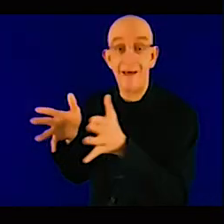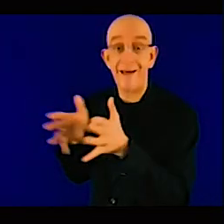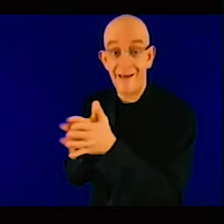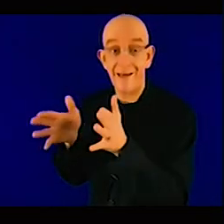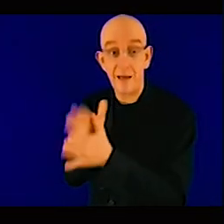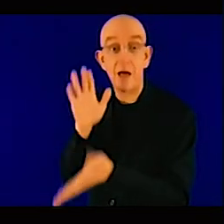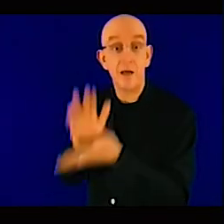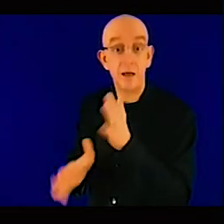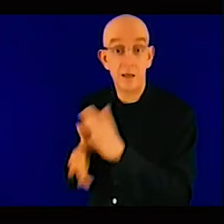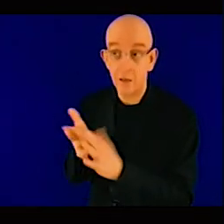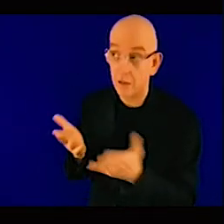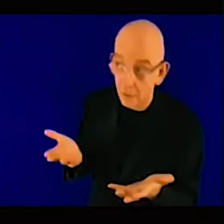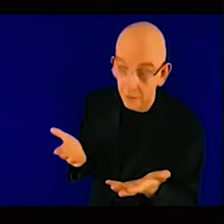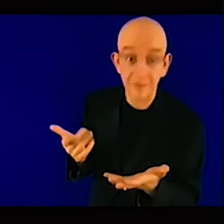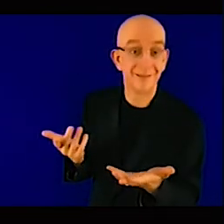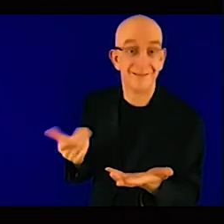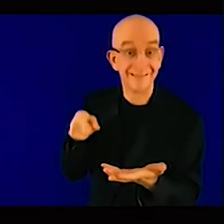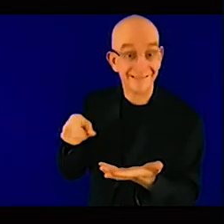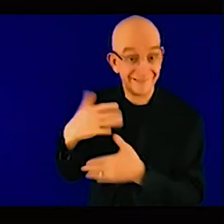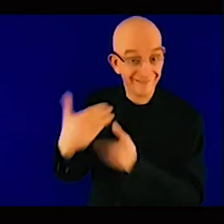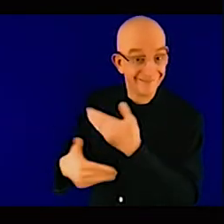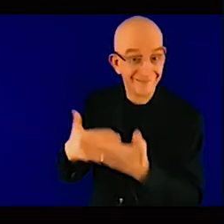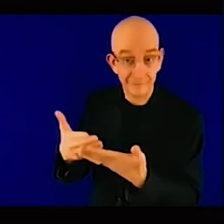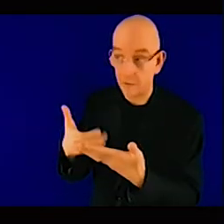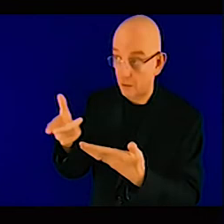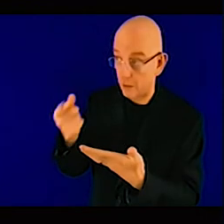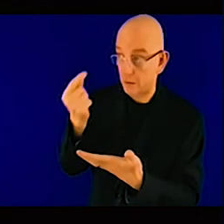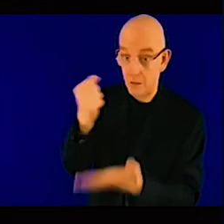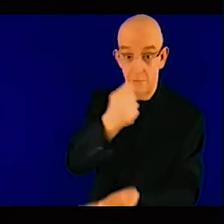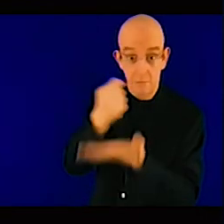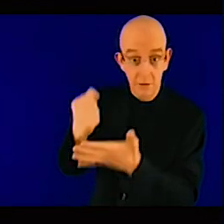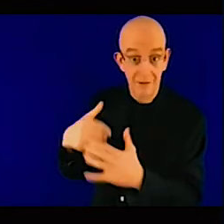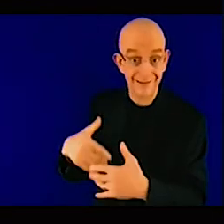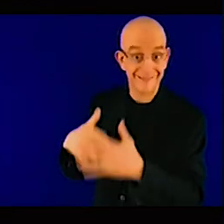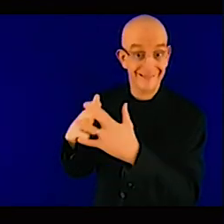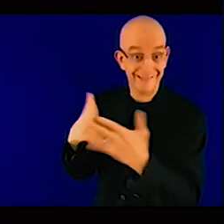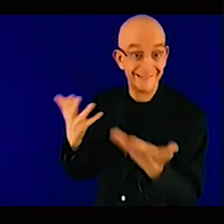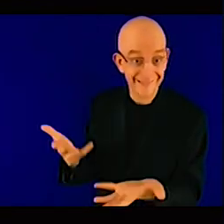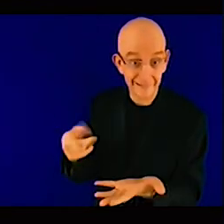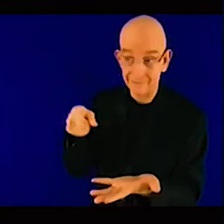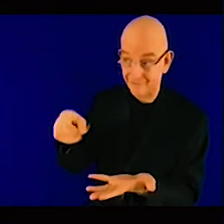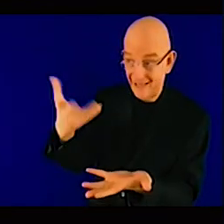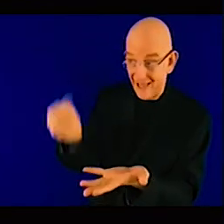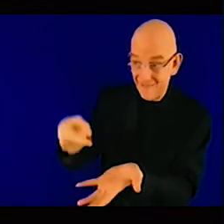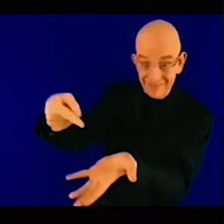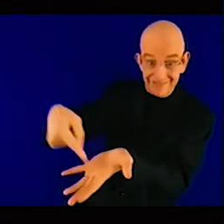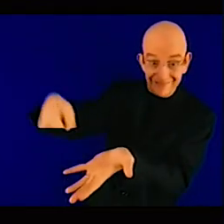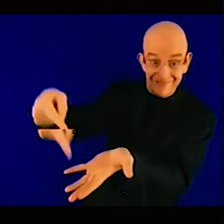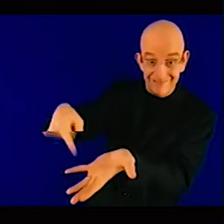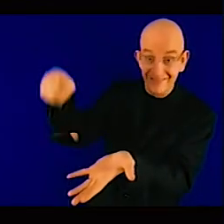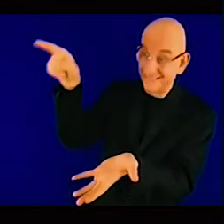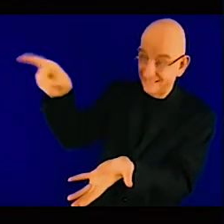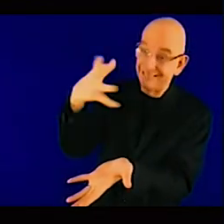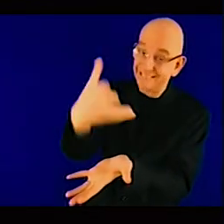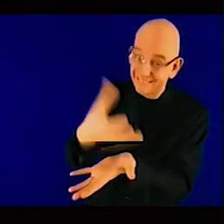that and to be deployed the amount of time that it takes you might have missed the window